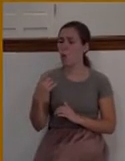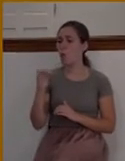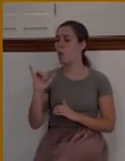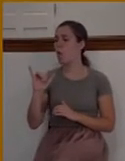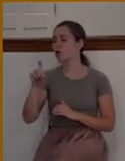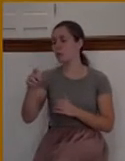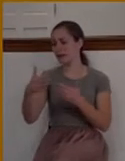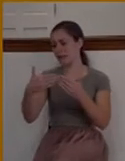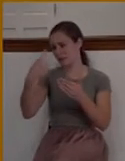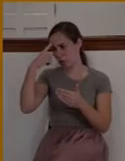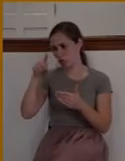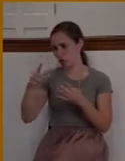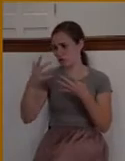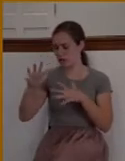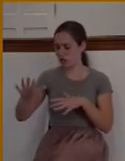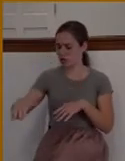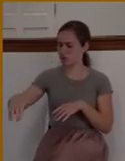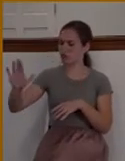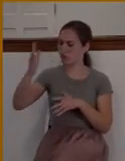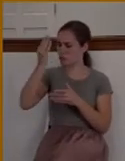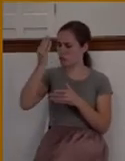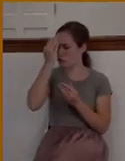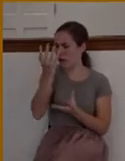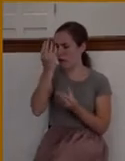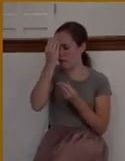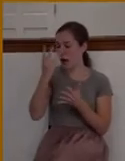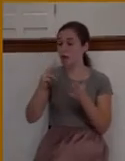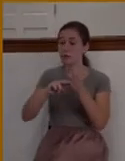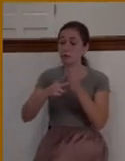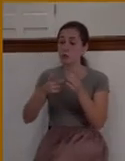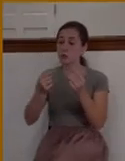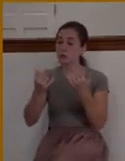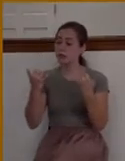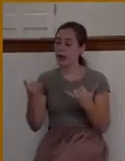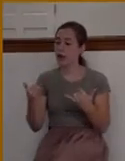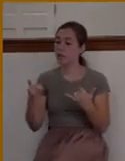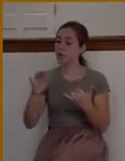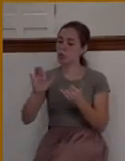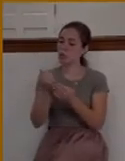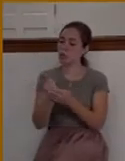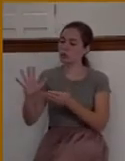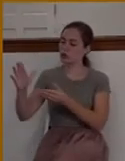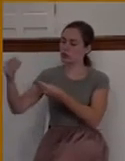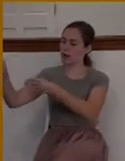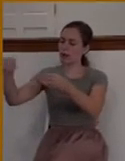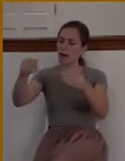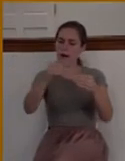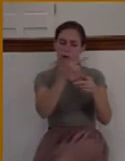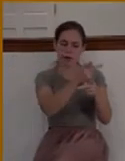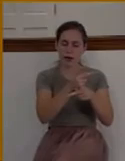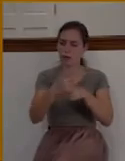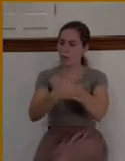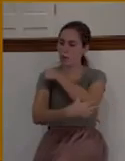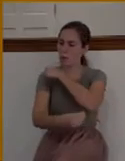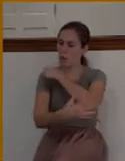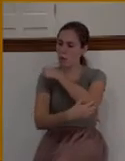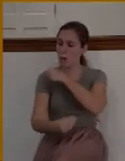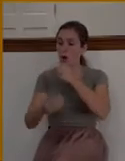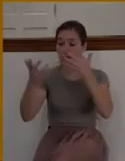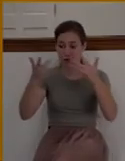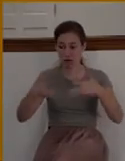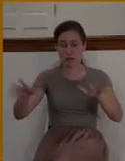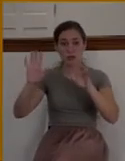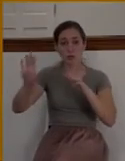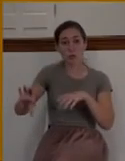way, sell all that you have, give it to the poor. You'll have treasure in heaven. Then come follow me, pick up your cross and follow me. I mean, if you've obeyed all the